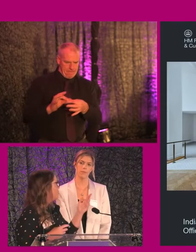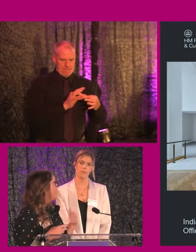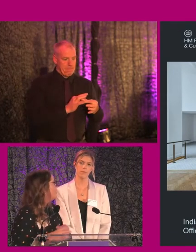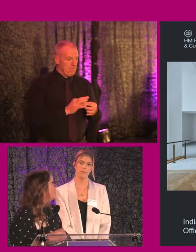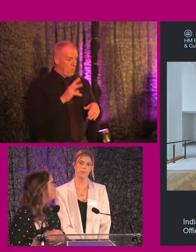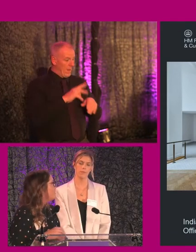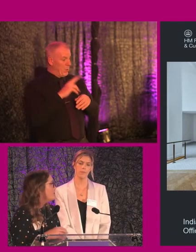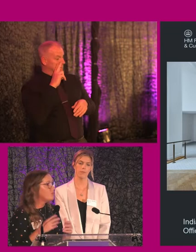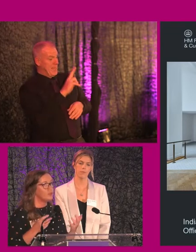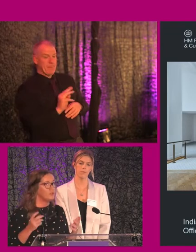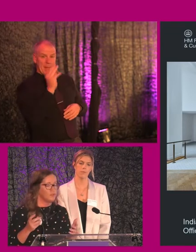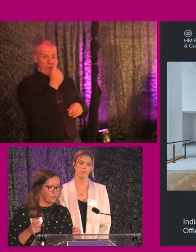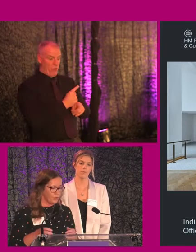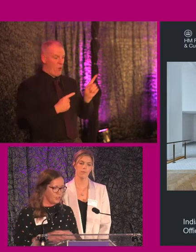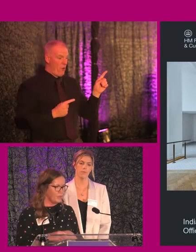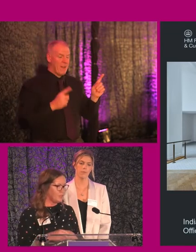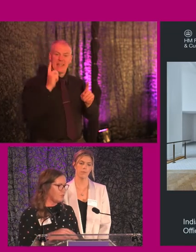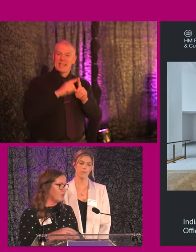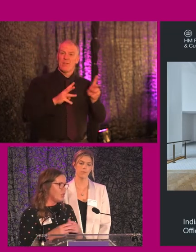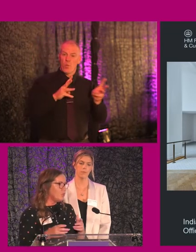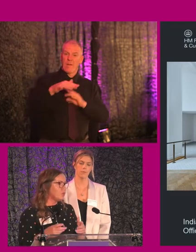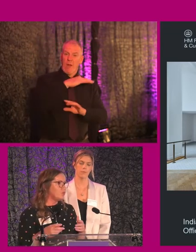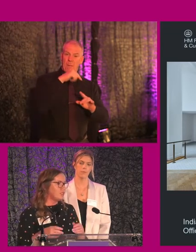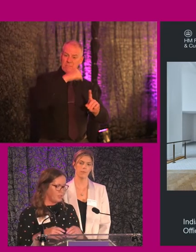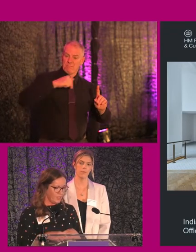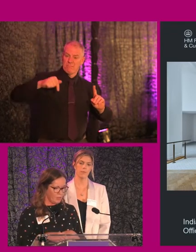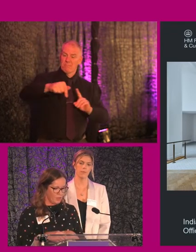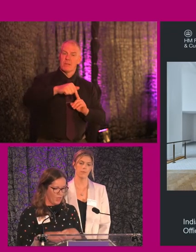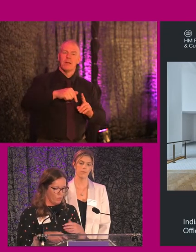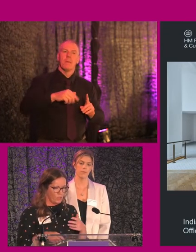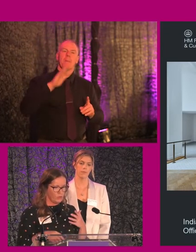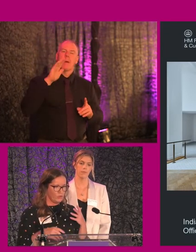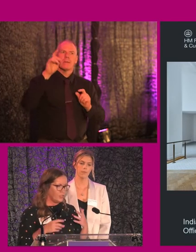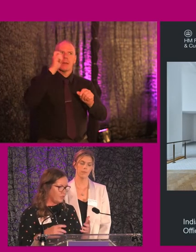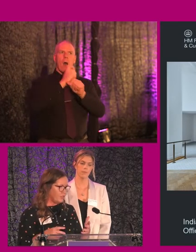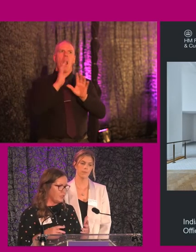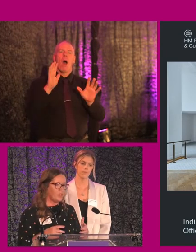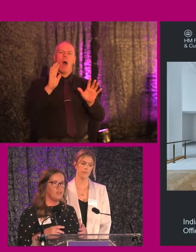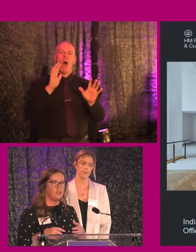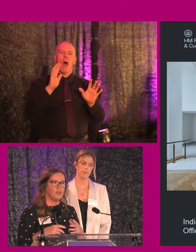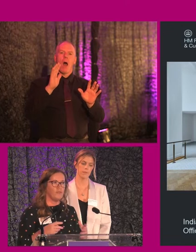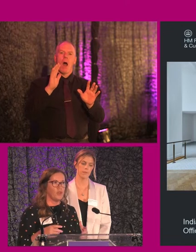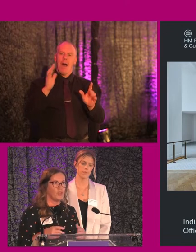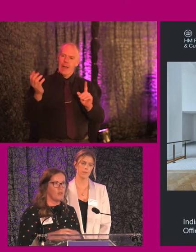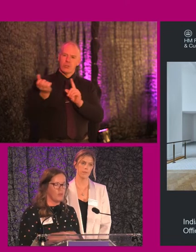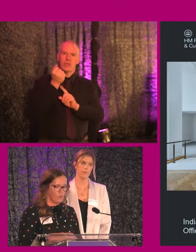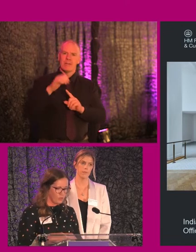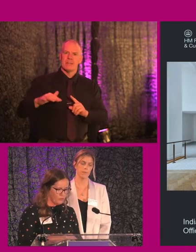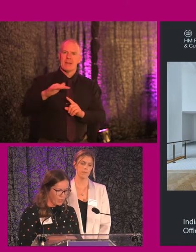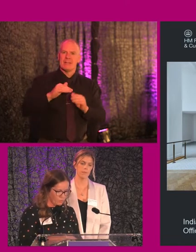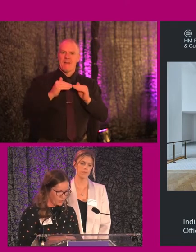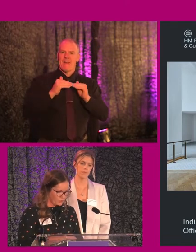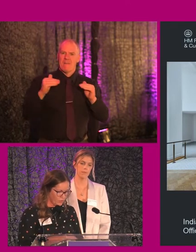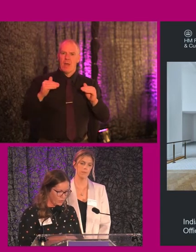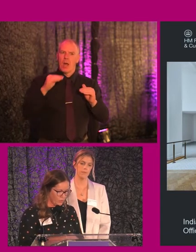can see from the images on screen that we've got lots of different workspaces, but we also needed to think about how we deliver these spaces in a fair way that works